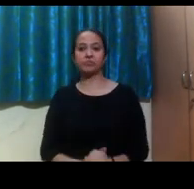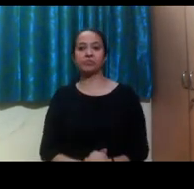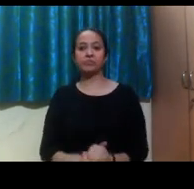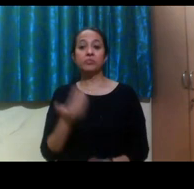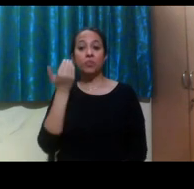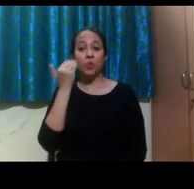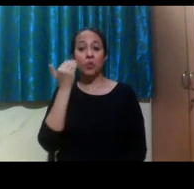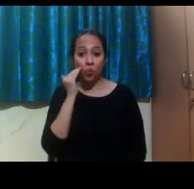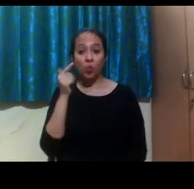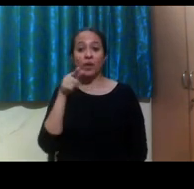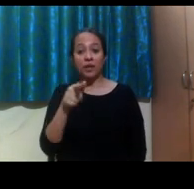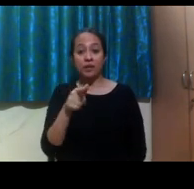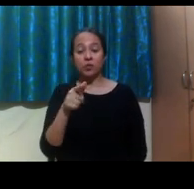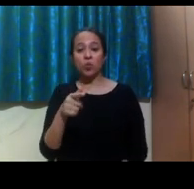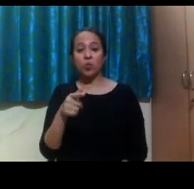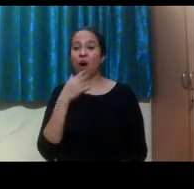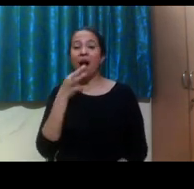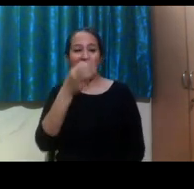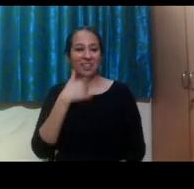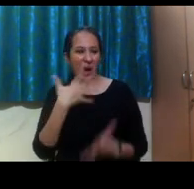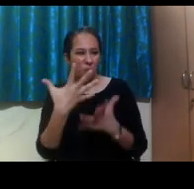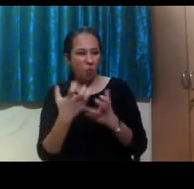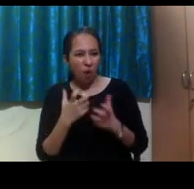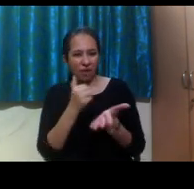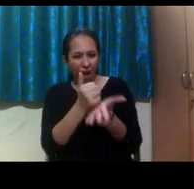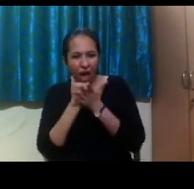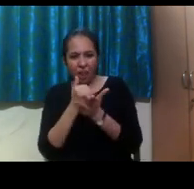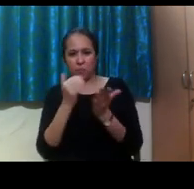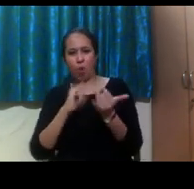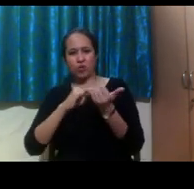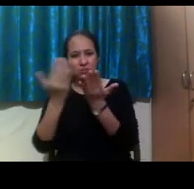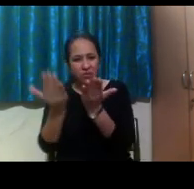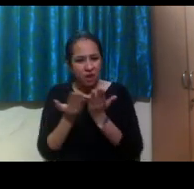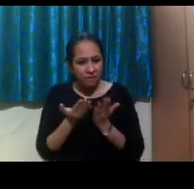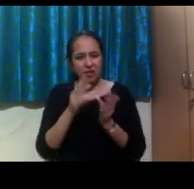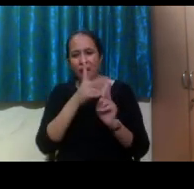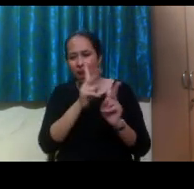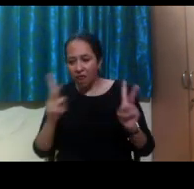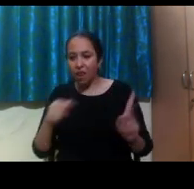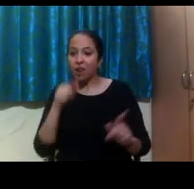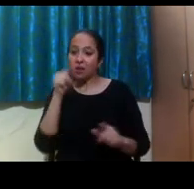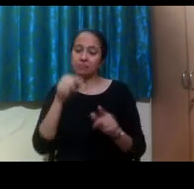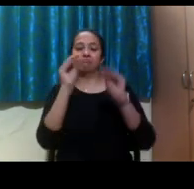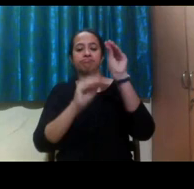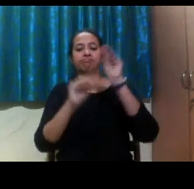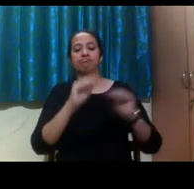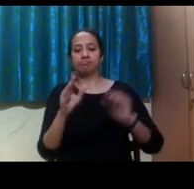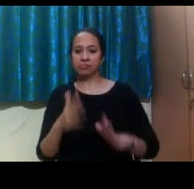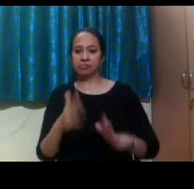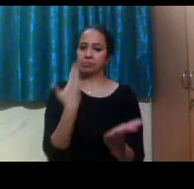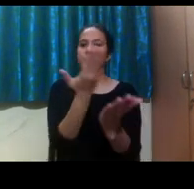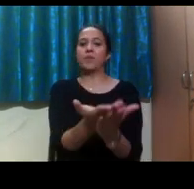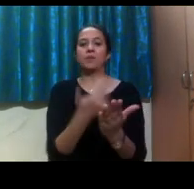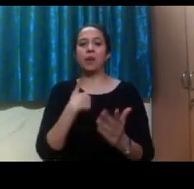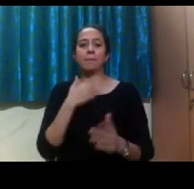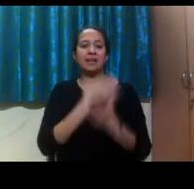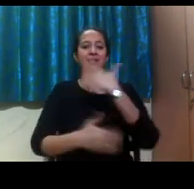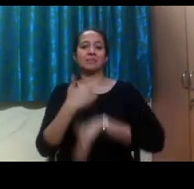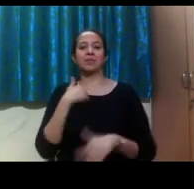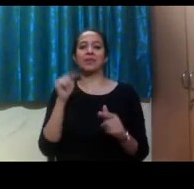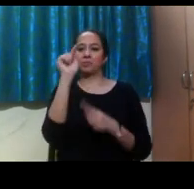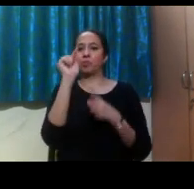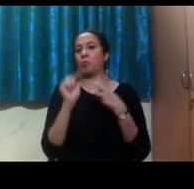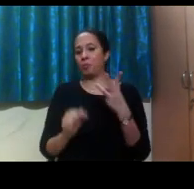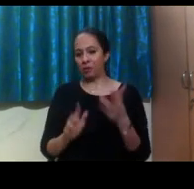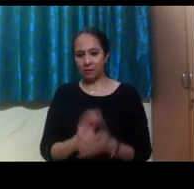also requesting those accommodations. So that way, the advisor you meet will have a chance to review it before they talk with you. Once you